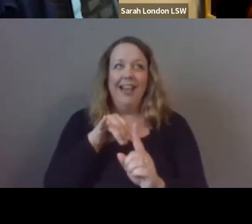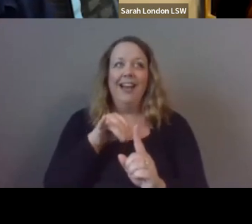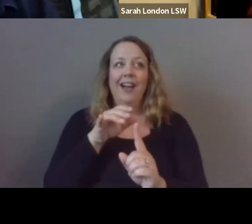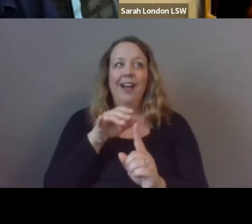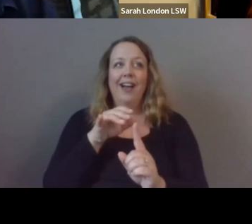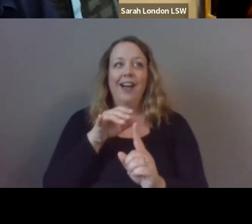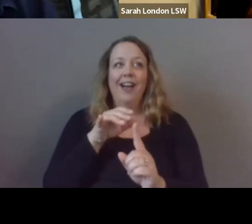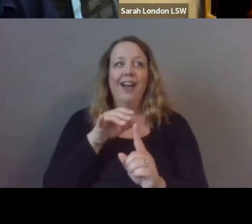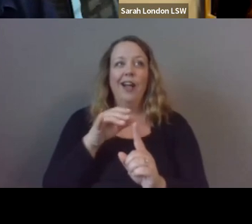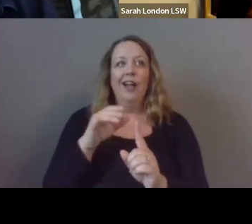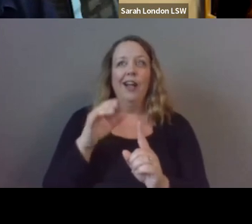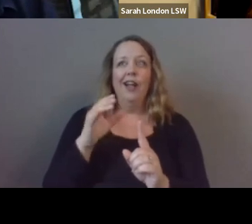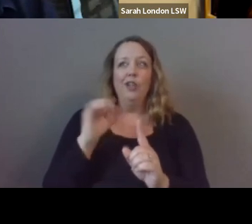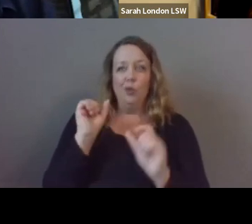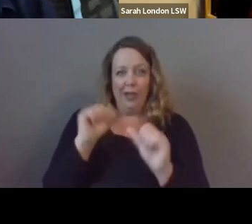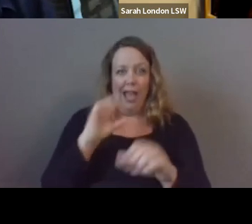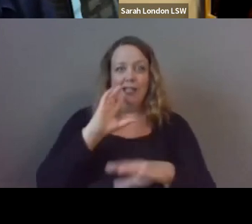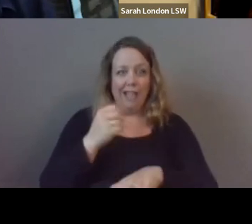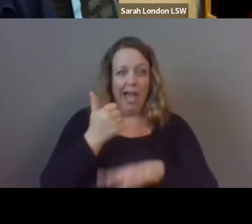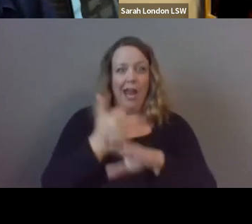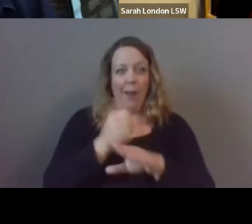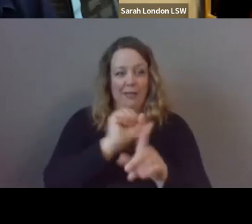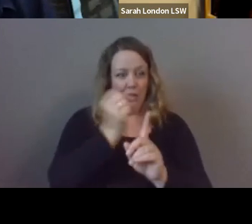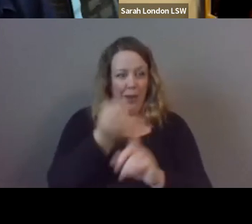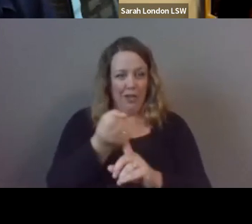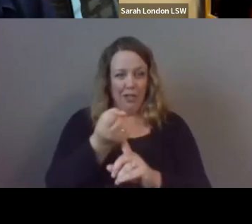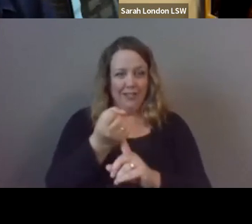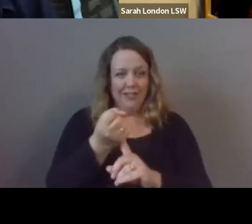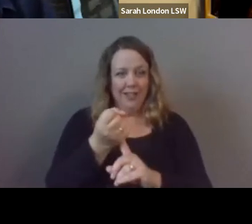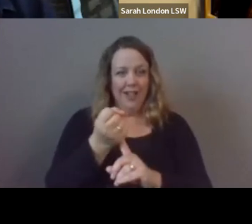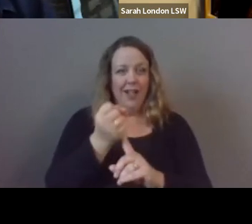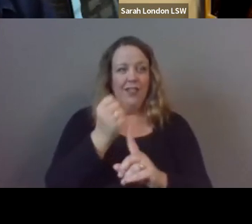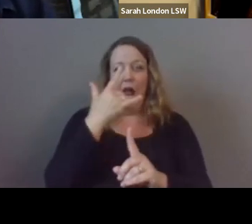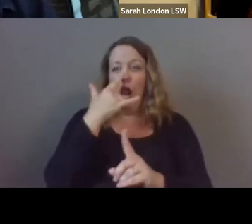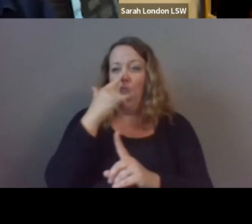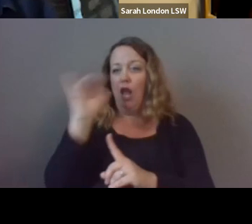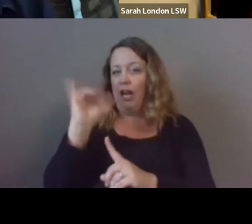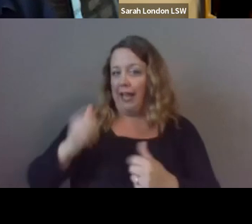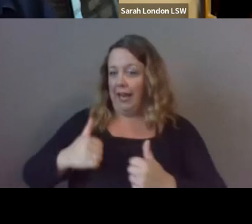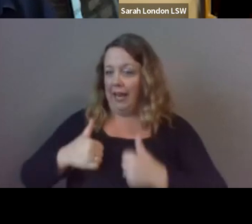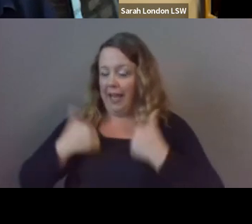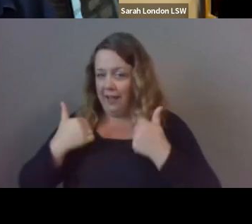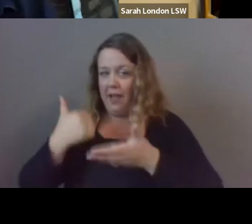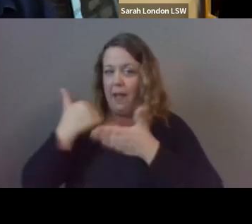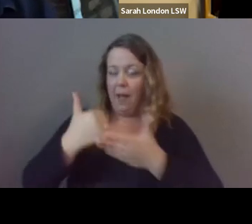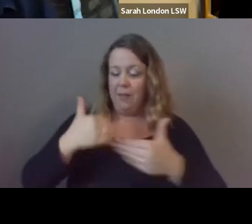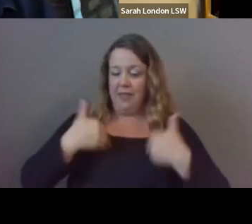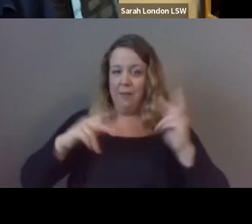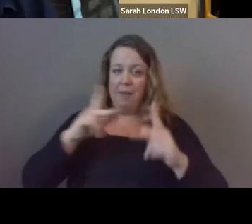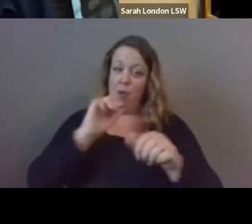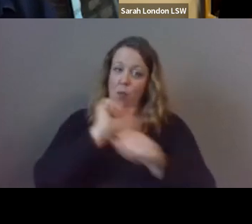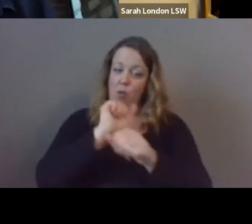set up situations that mimic life that help young people work through those challenges